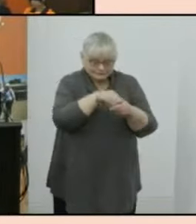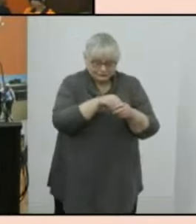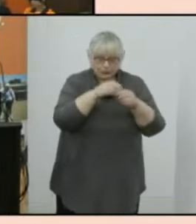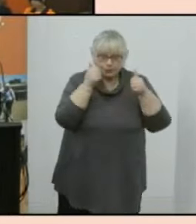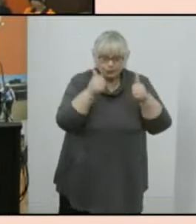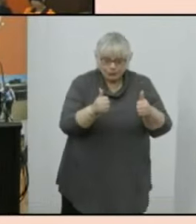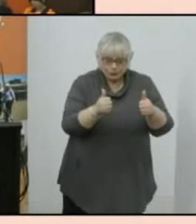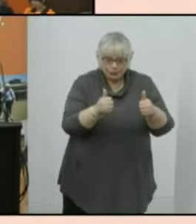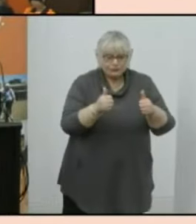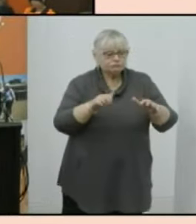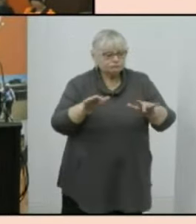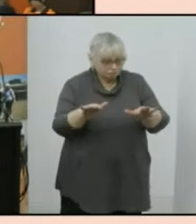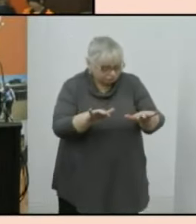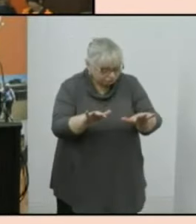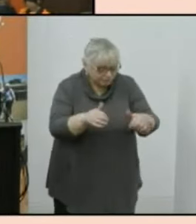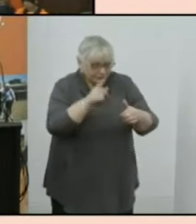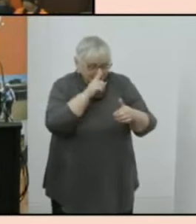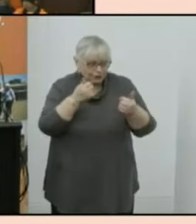already settled?